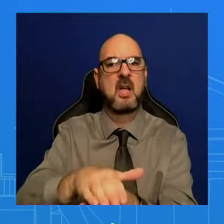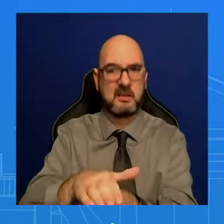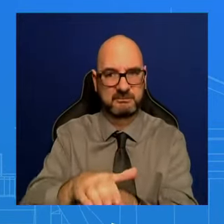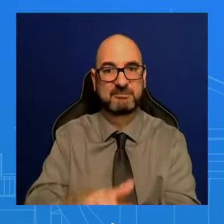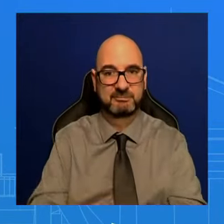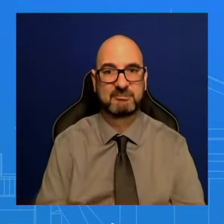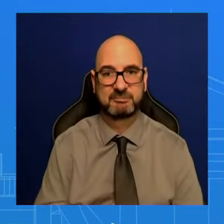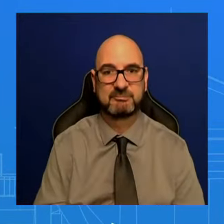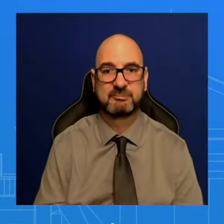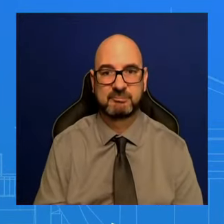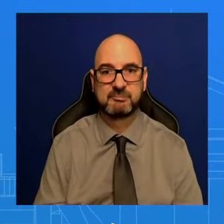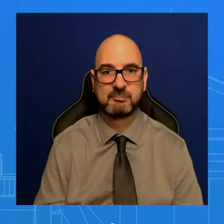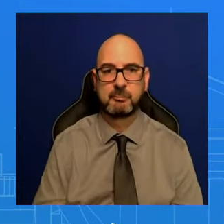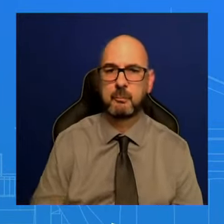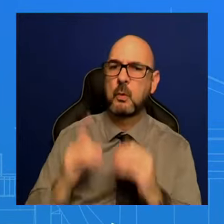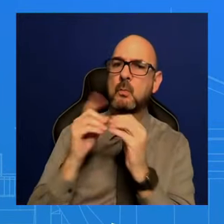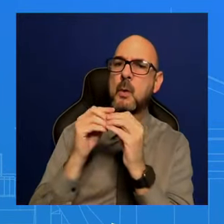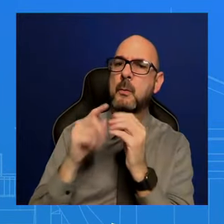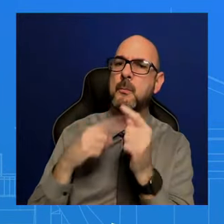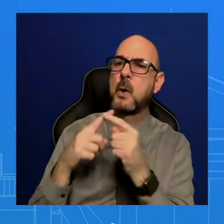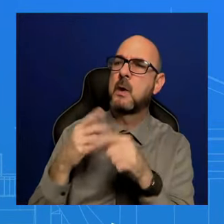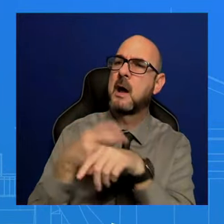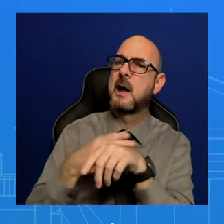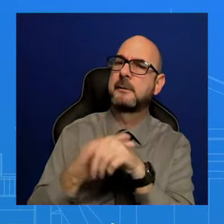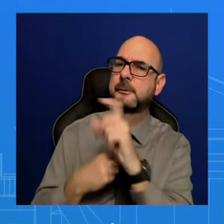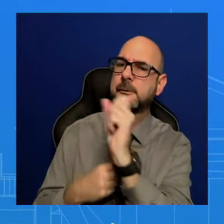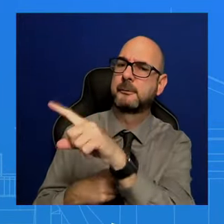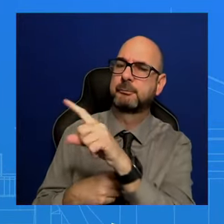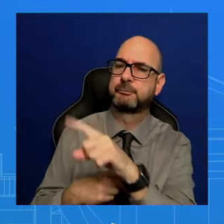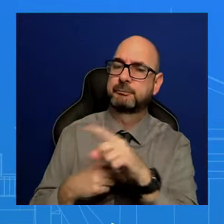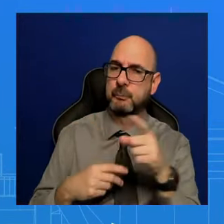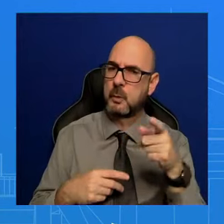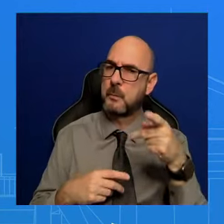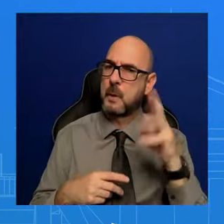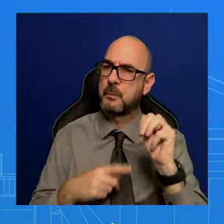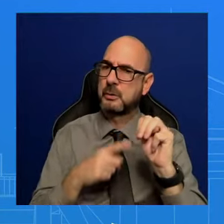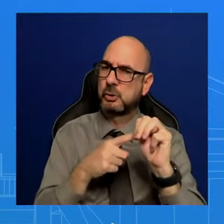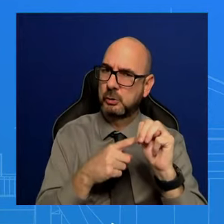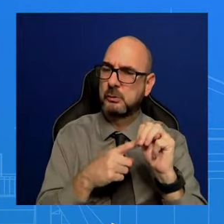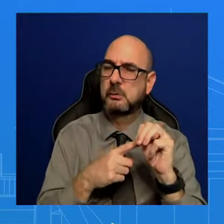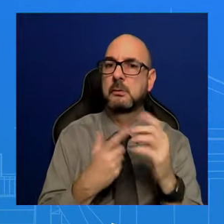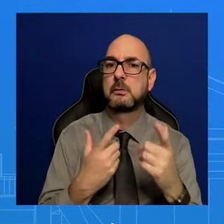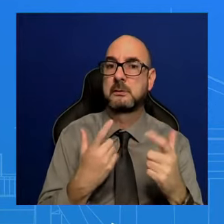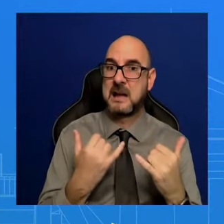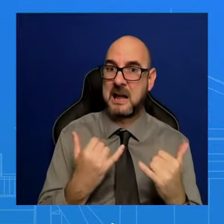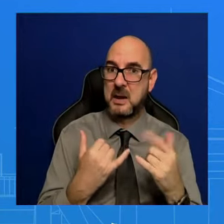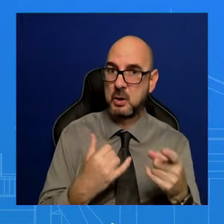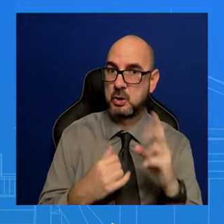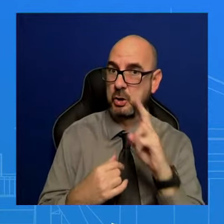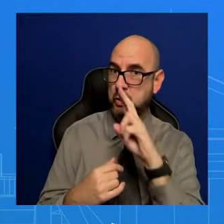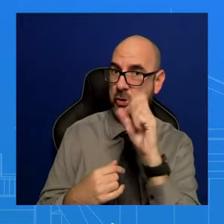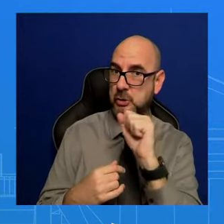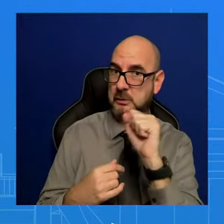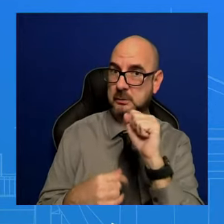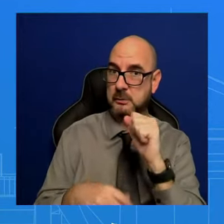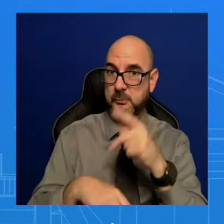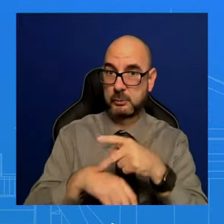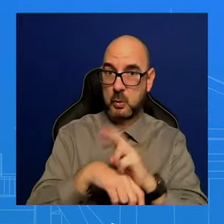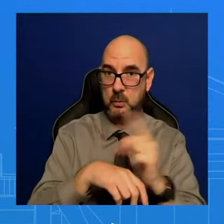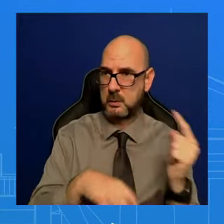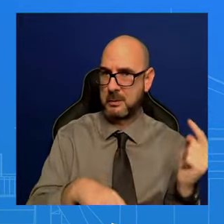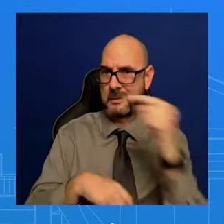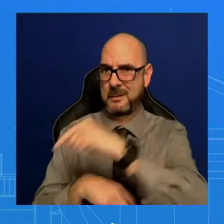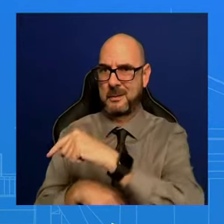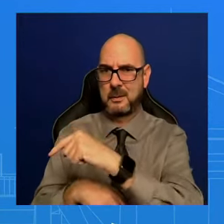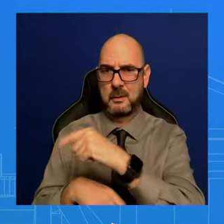understand that the Prime Minister Henri is located in the United States right now in Puerto Rico. Could you talk a little bit about what his status is